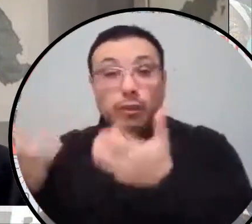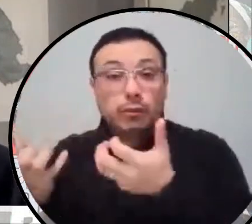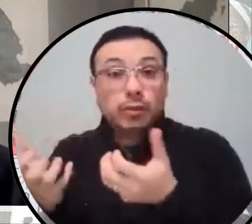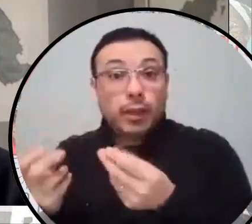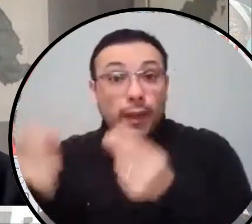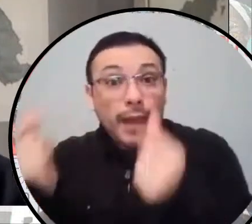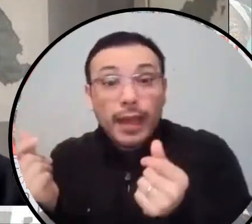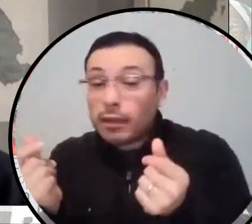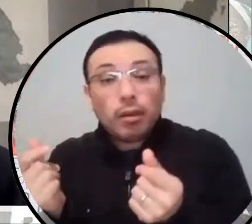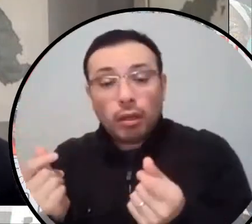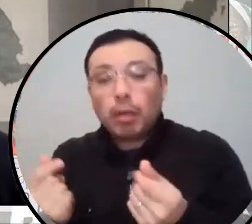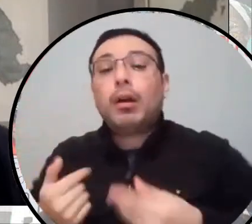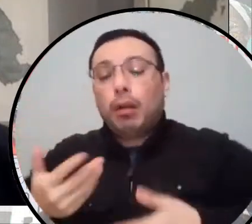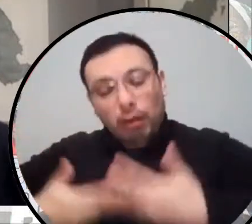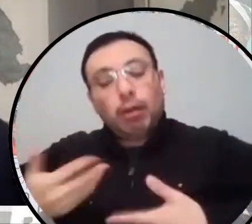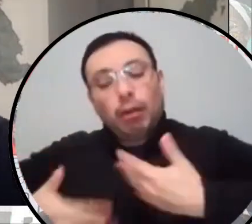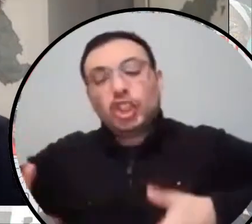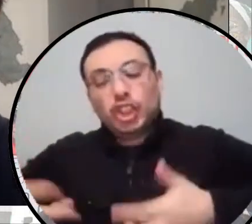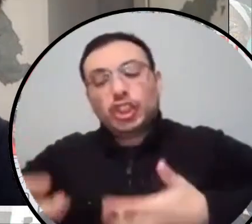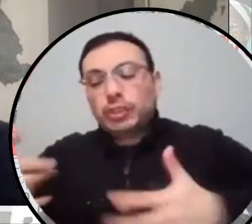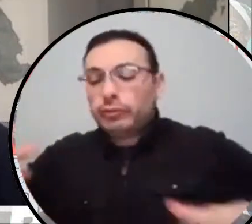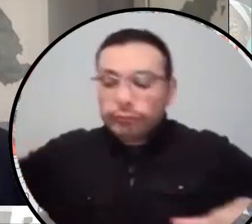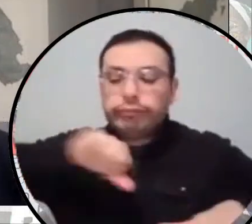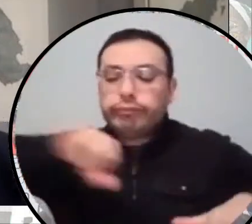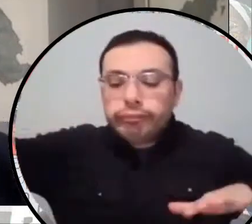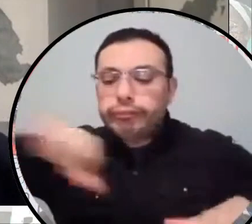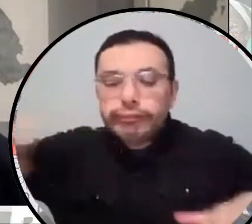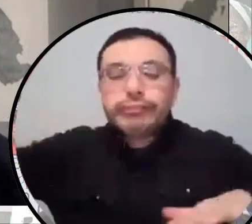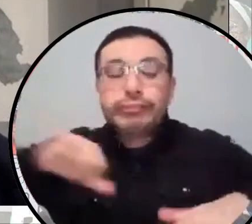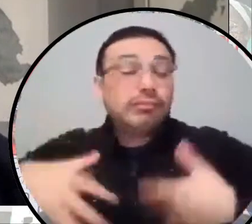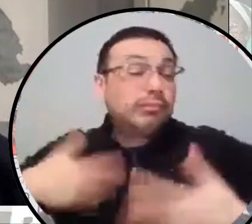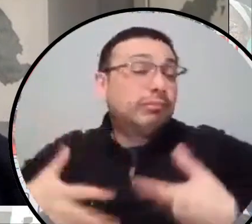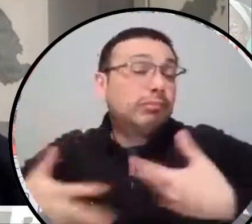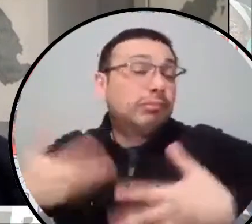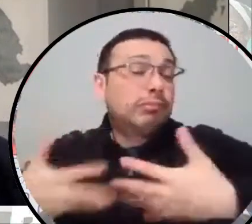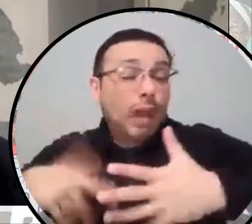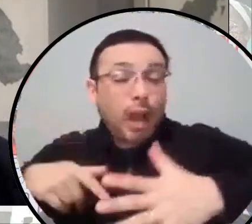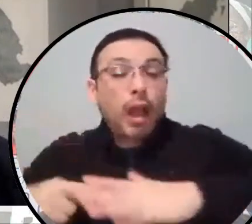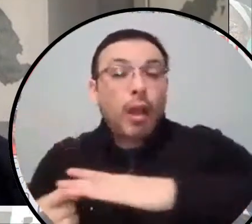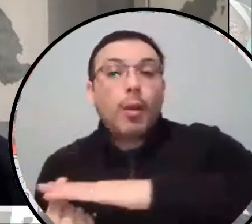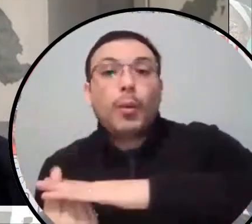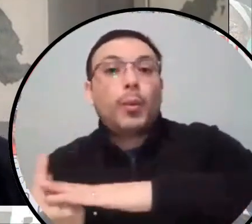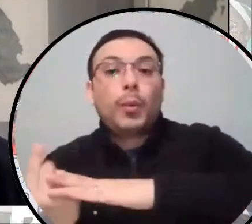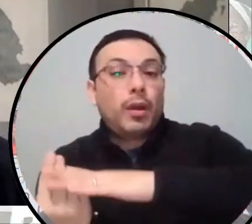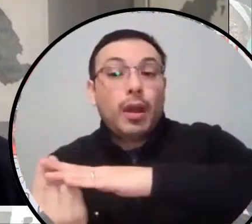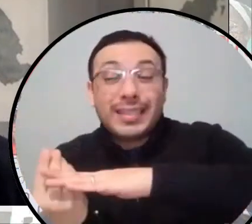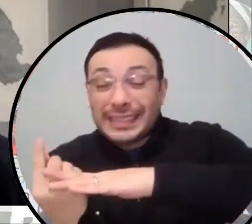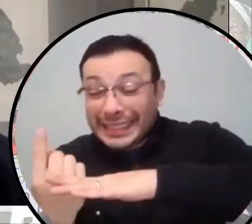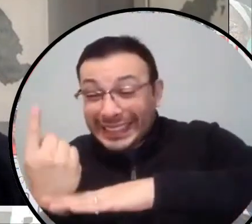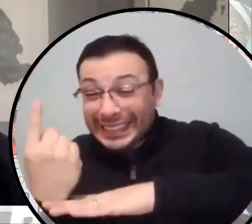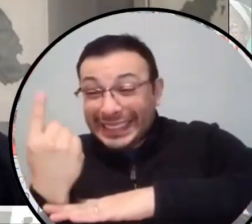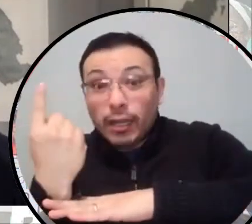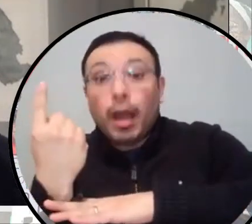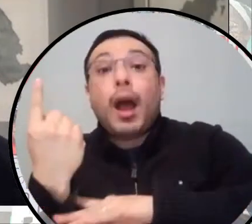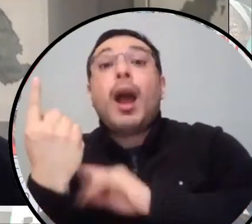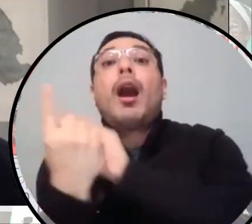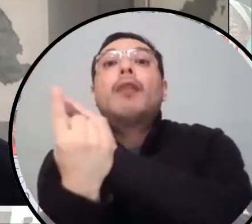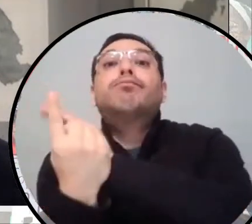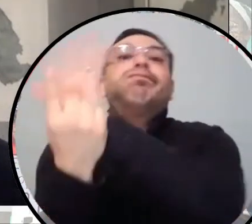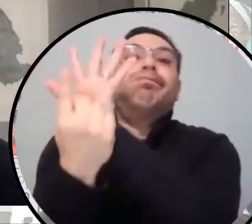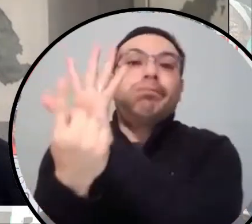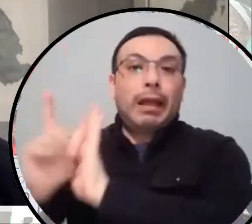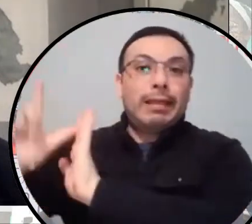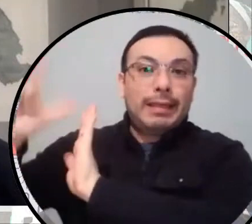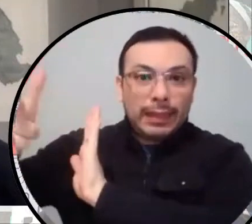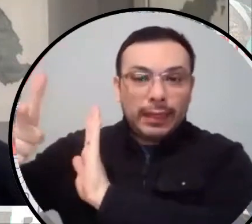people use all the tools that movements have been creating, you know, thinking about the 20 plus years of critical resistance's work, thinking about